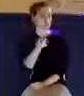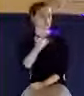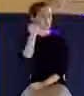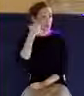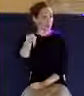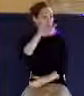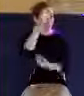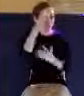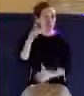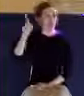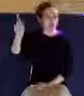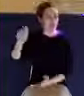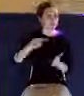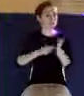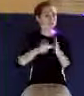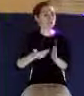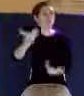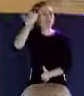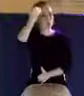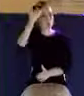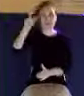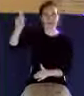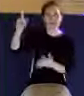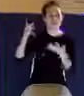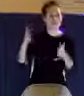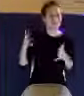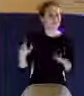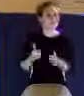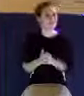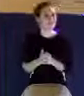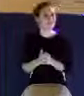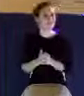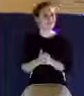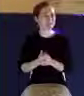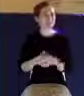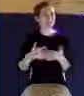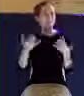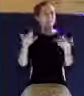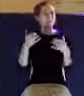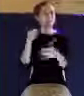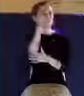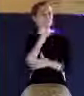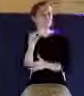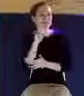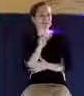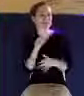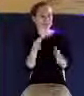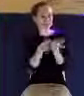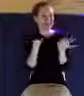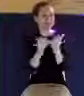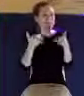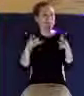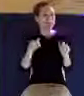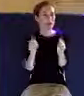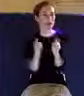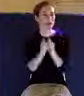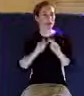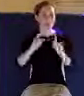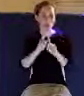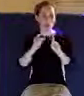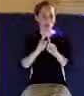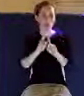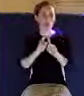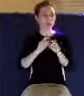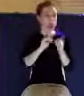And it's interesting to play on words here in the Greek. This is how we, present indicative act, this is how